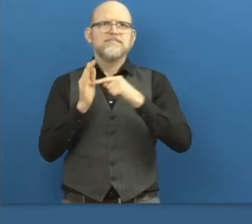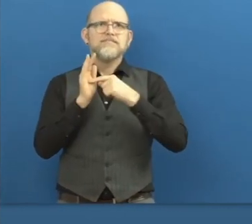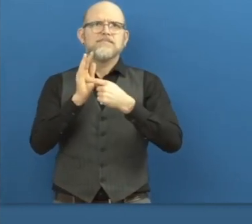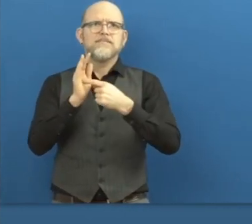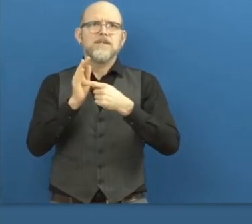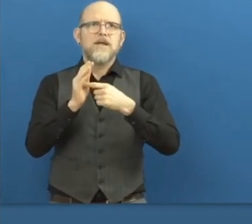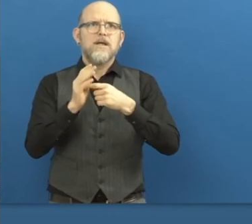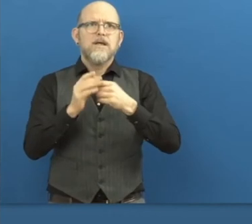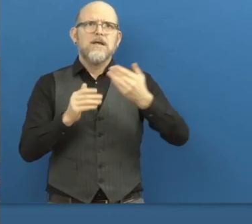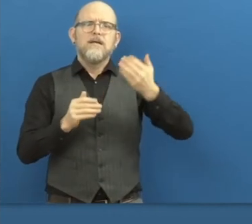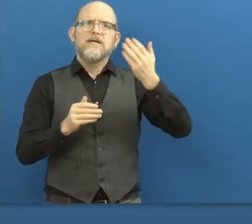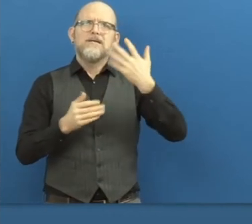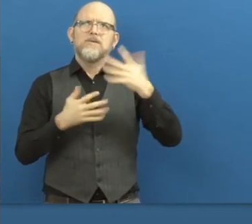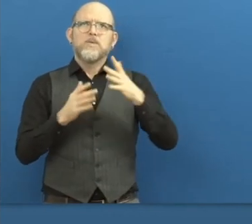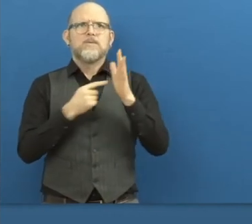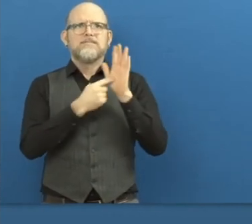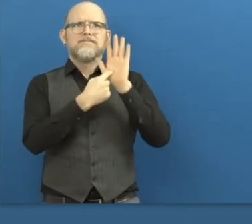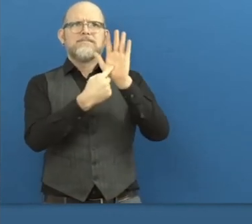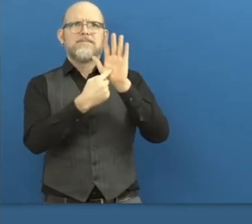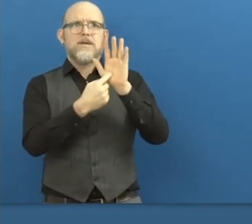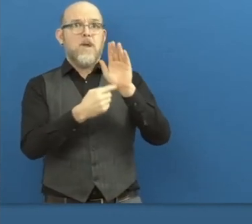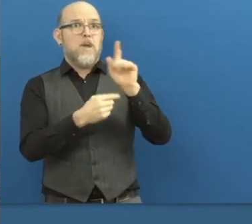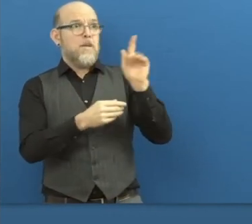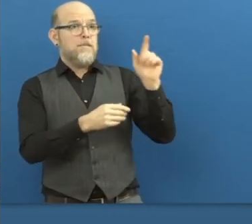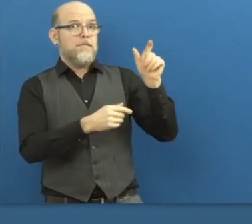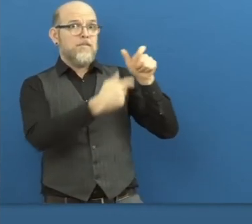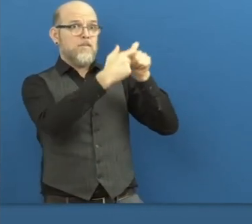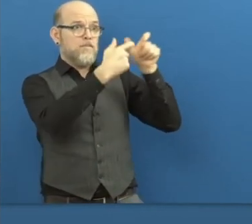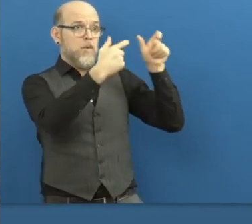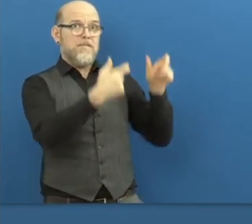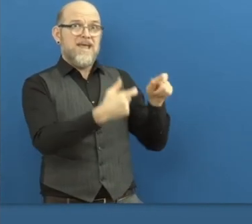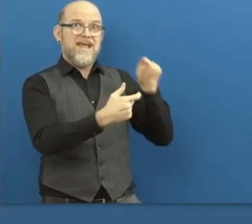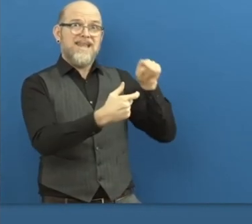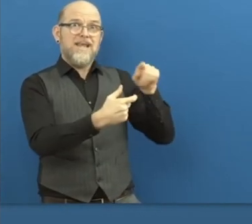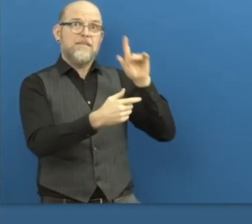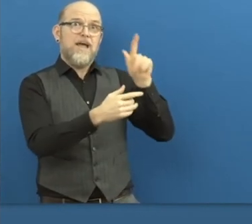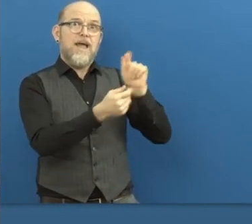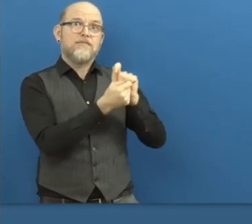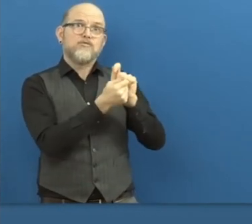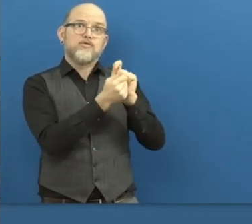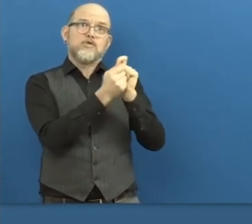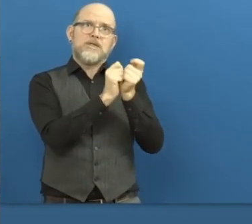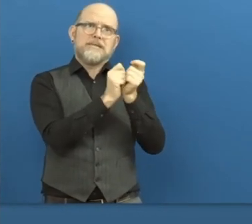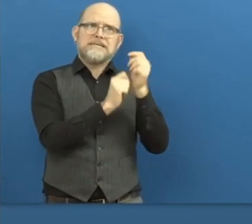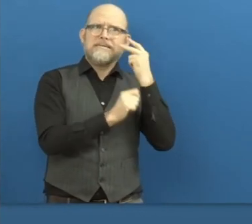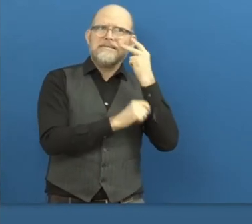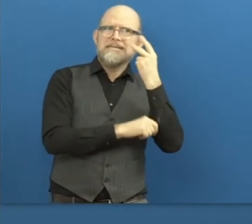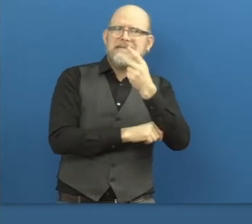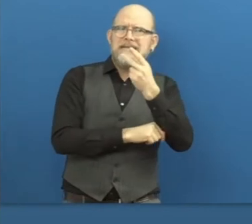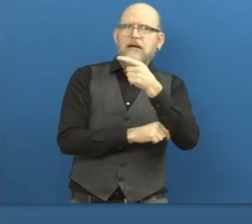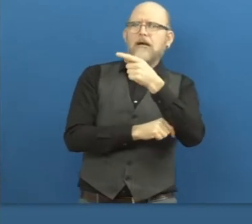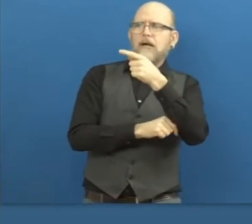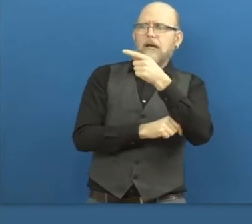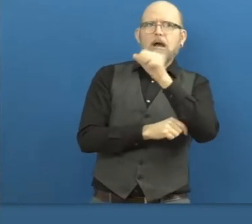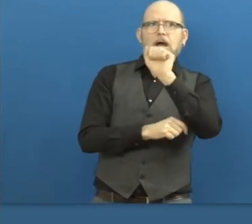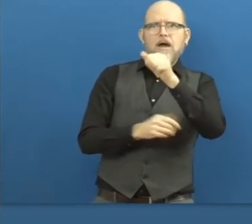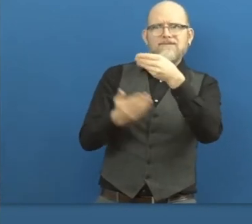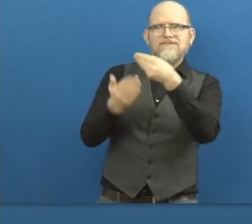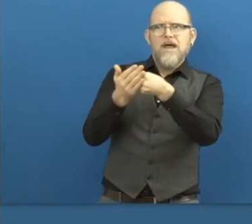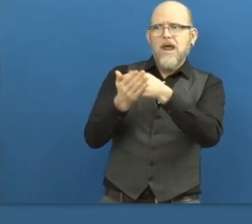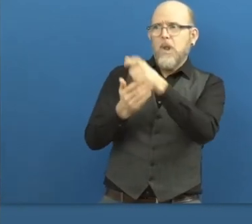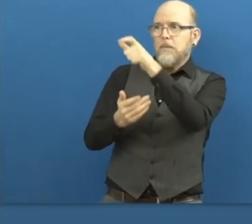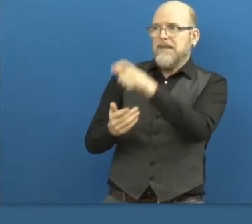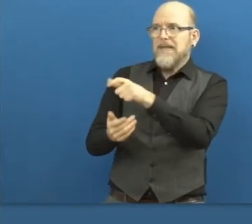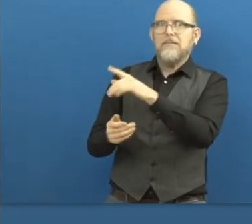because they see the value. Whenever we are still struggling with this culture by the